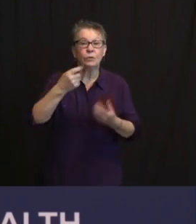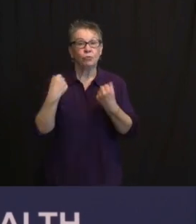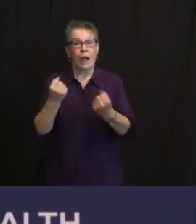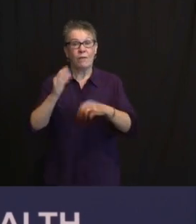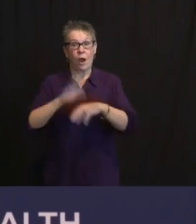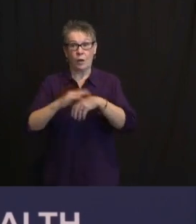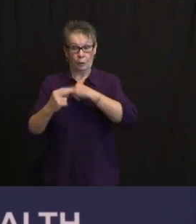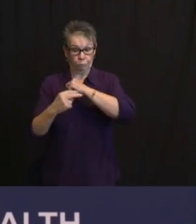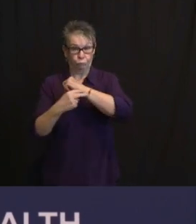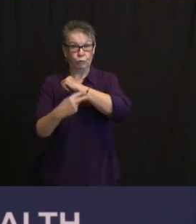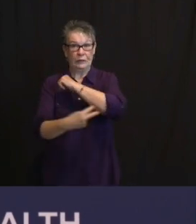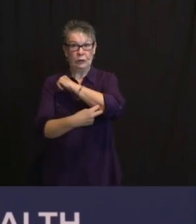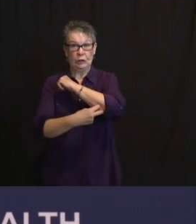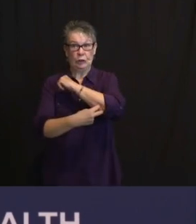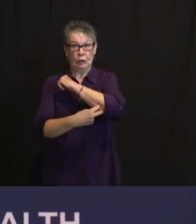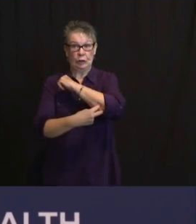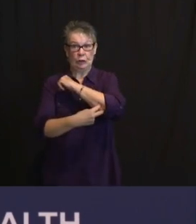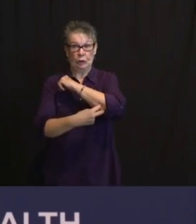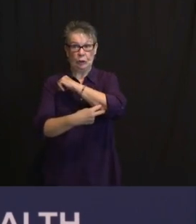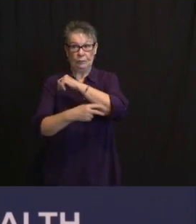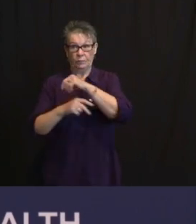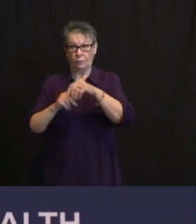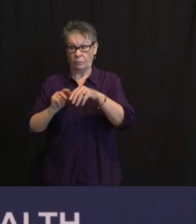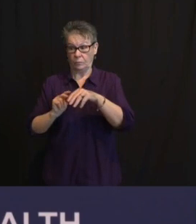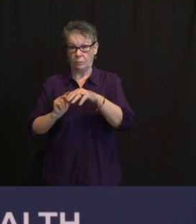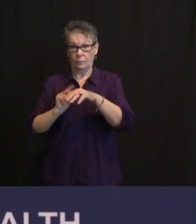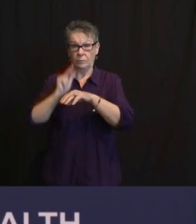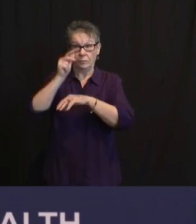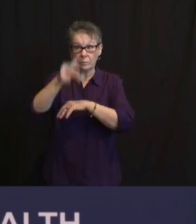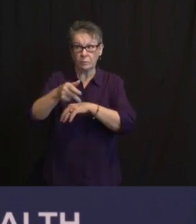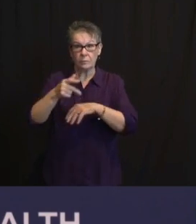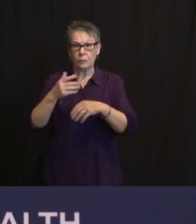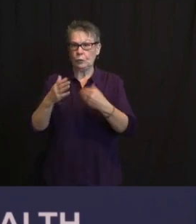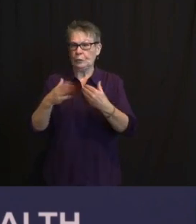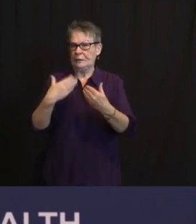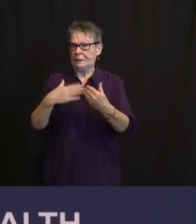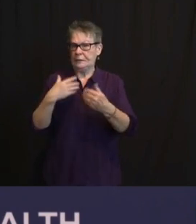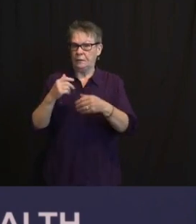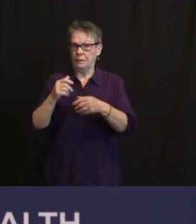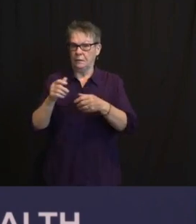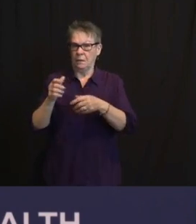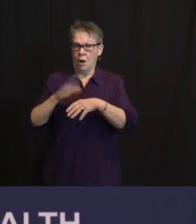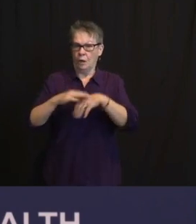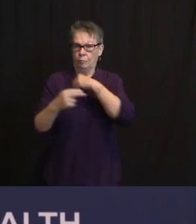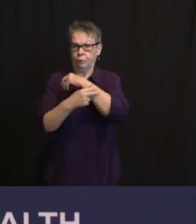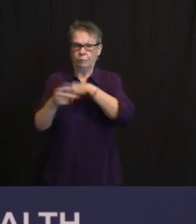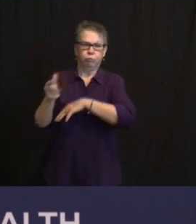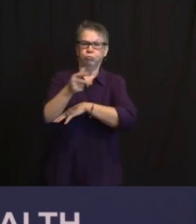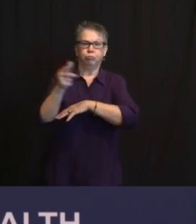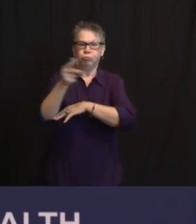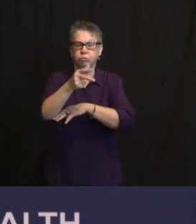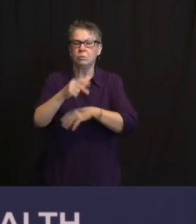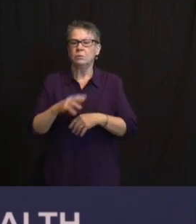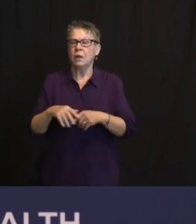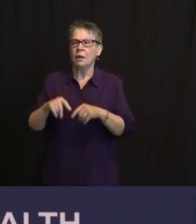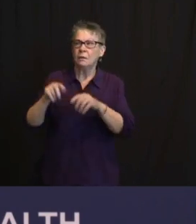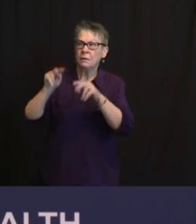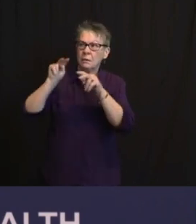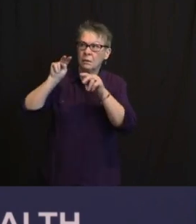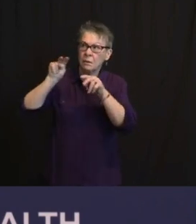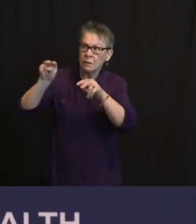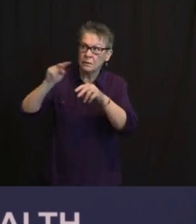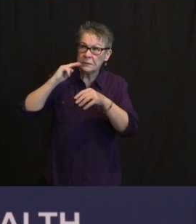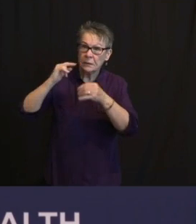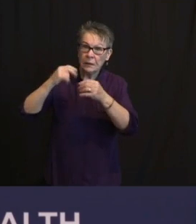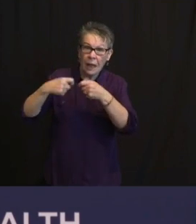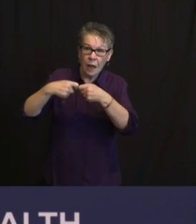ONE YOU MADE, WHICH ARE POWER OUTAGES. AND PARTICULARLY, FOLKS, IF THERE'S A DOWN LINE, DON'T GO ANYWHERE NEAR IT. AND AGAIN, IN OUR FIRST WINTER IN OFFICE,